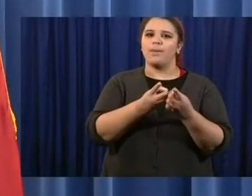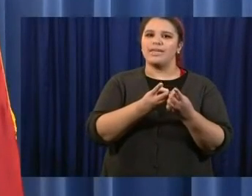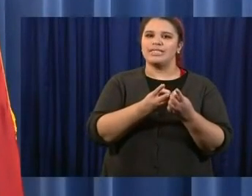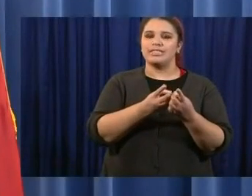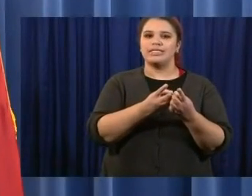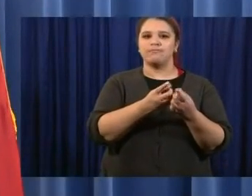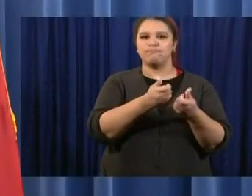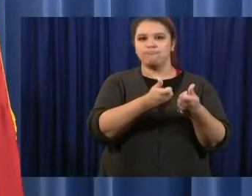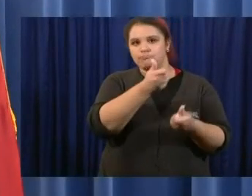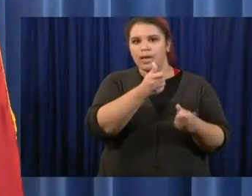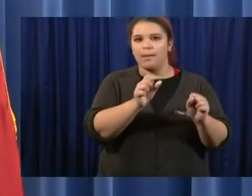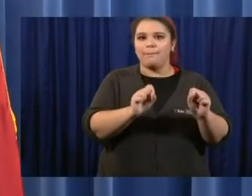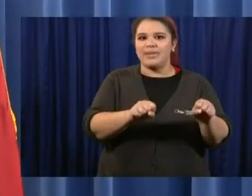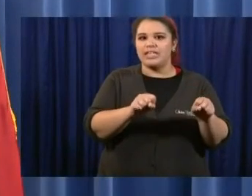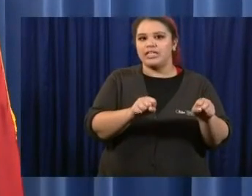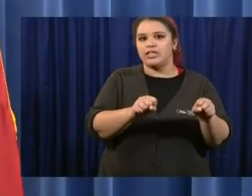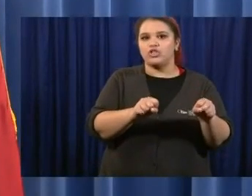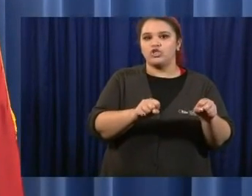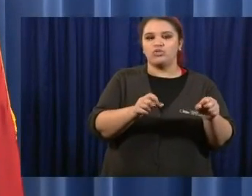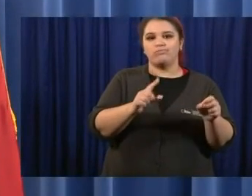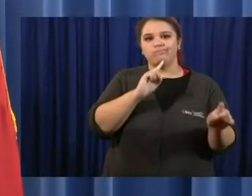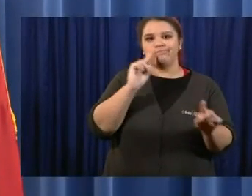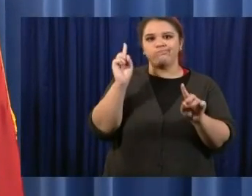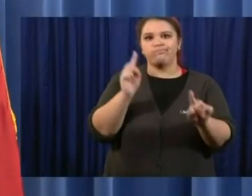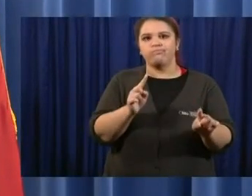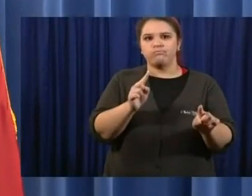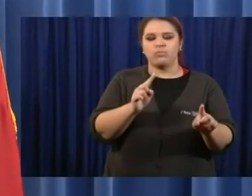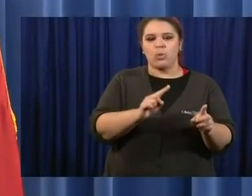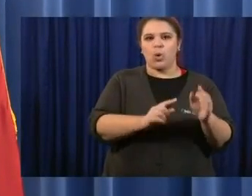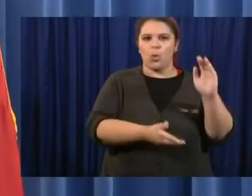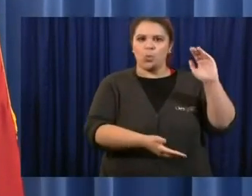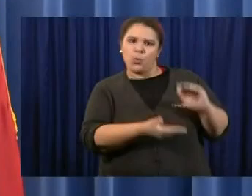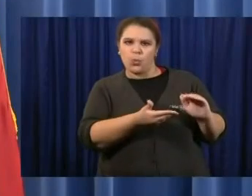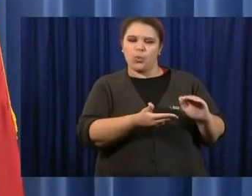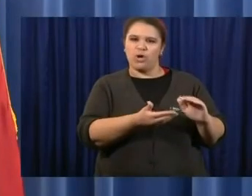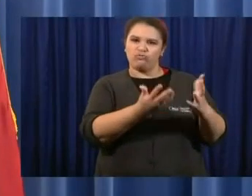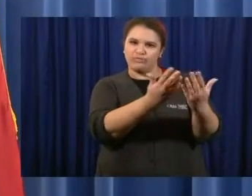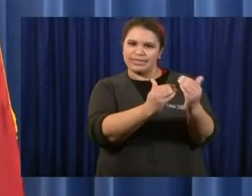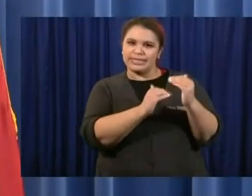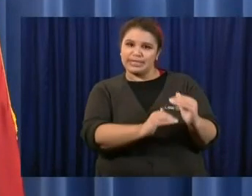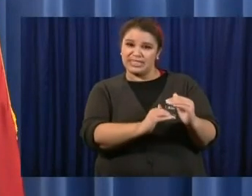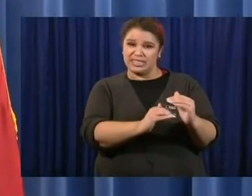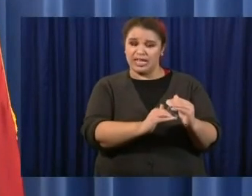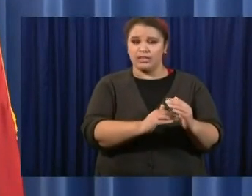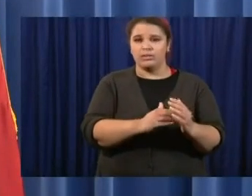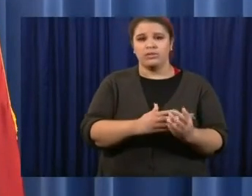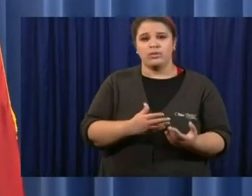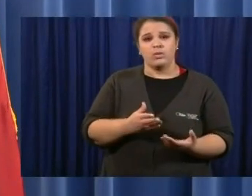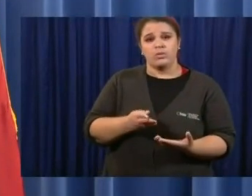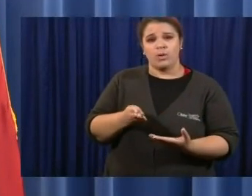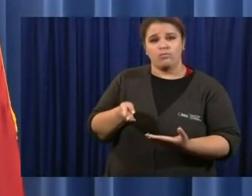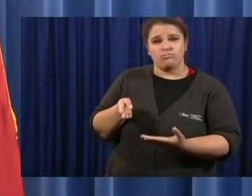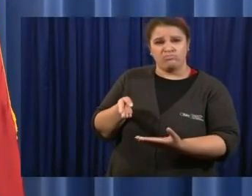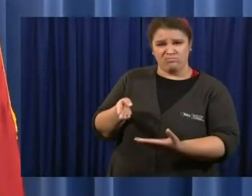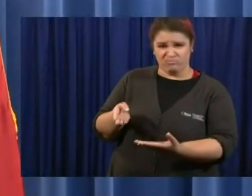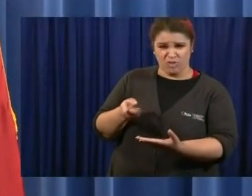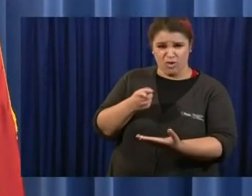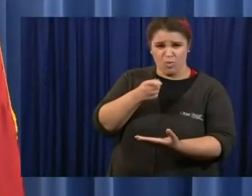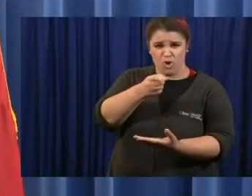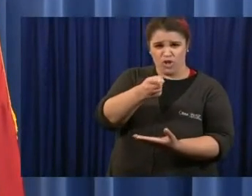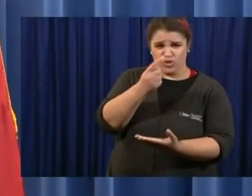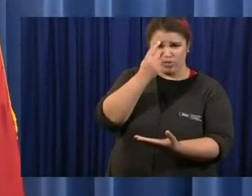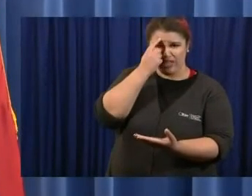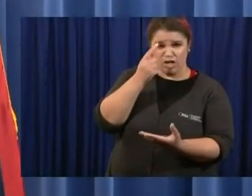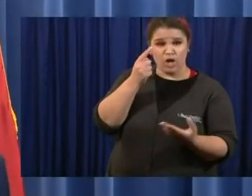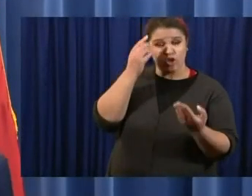Would you veto any legislation that would restrict Department of Health's ability to address COVID-19? Are you open to